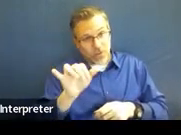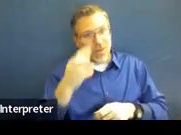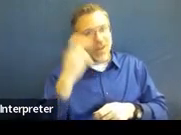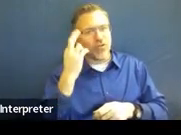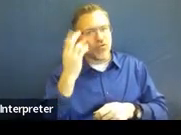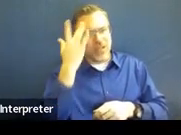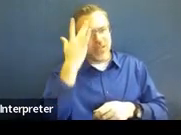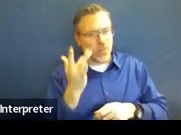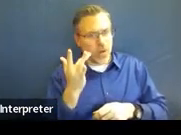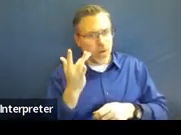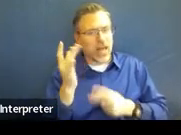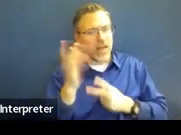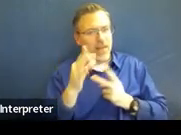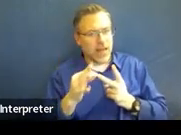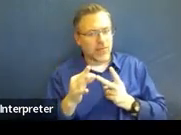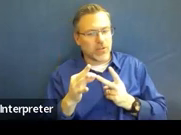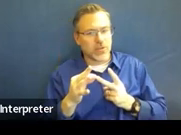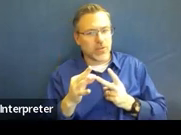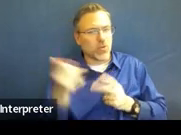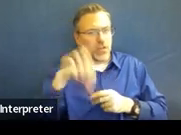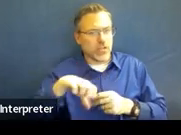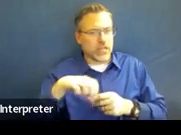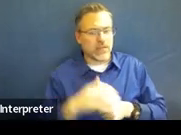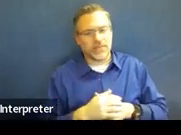why those options were rejected.